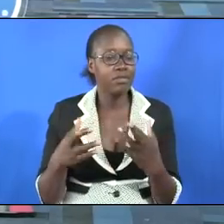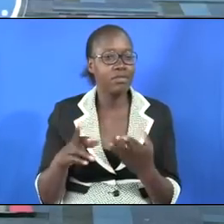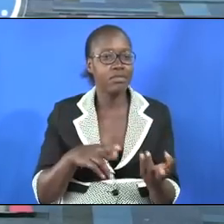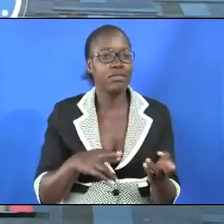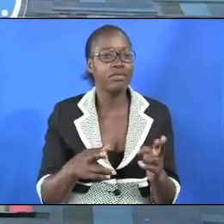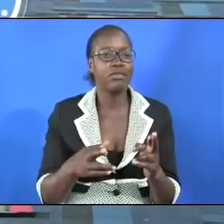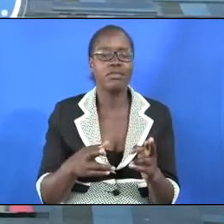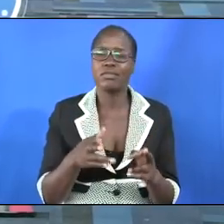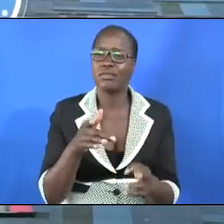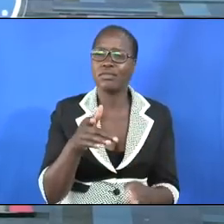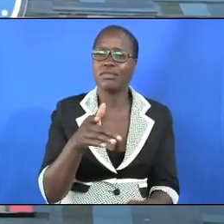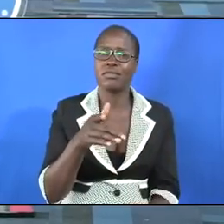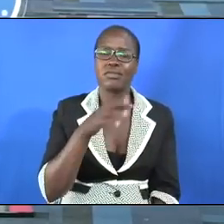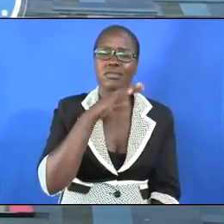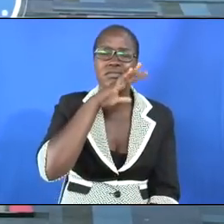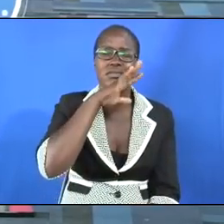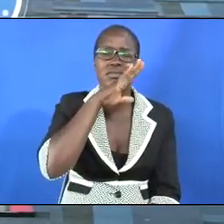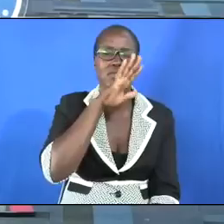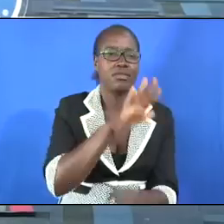it is very dirty